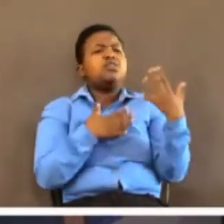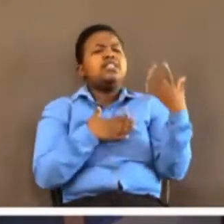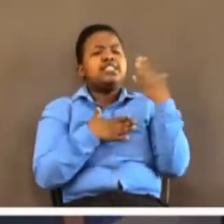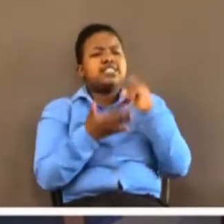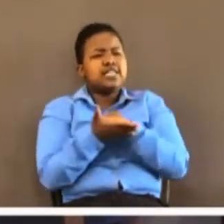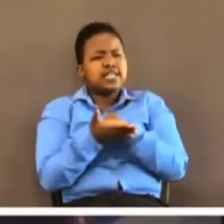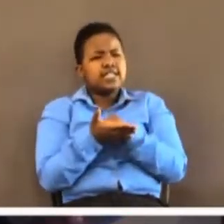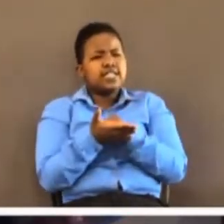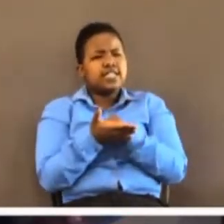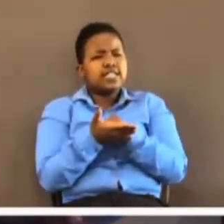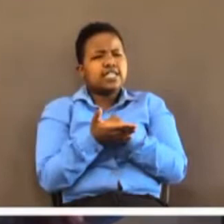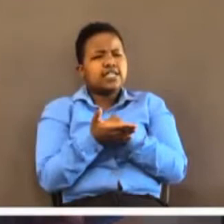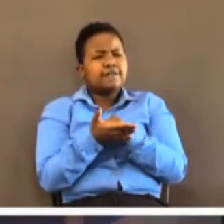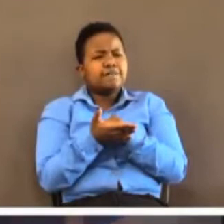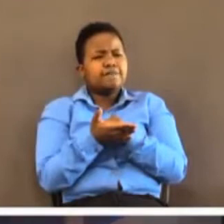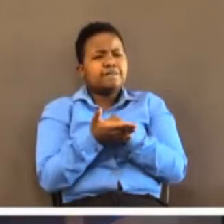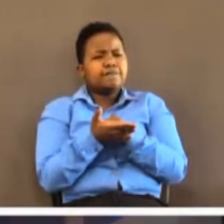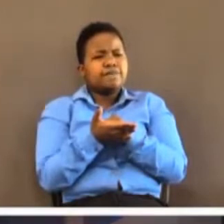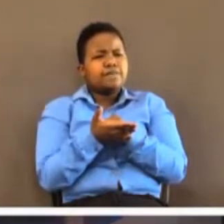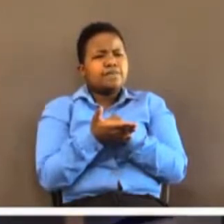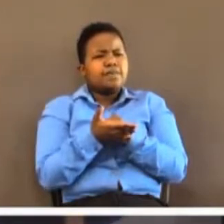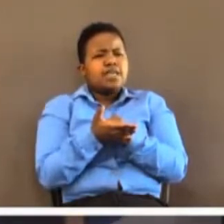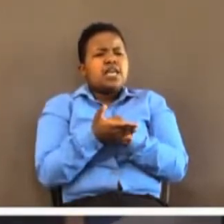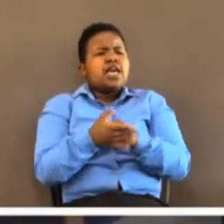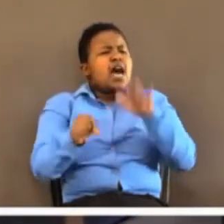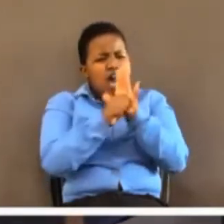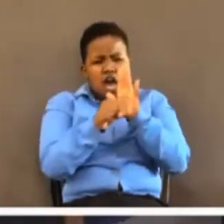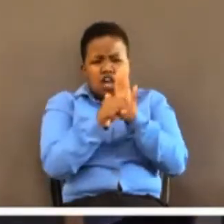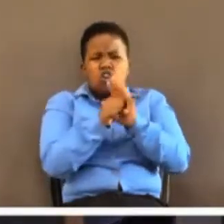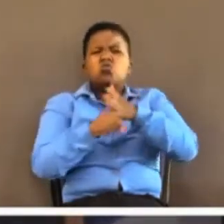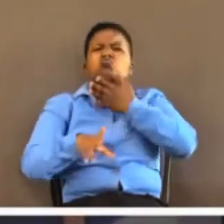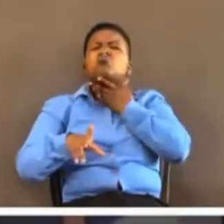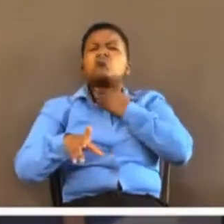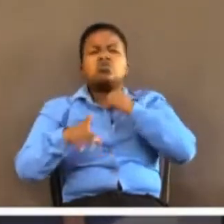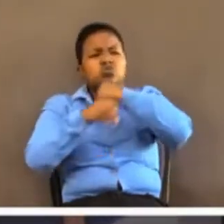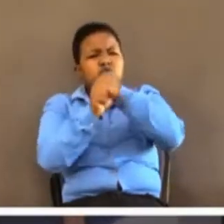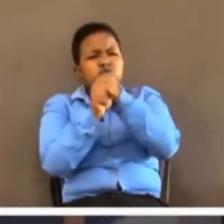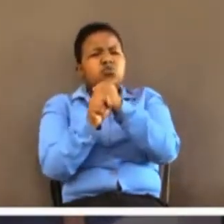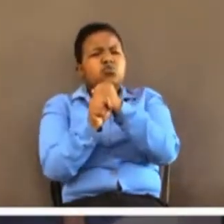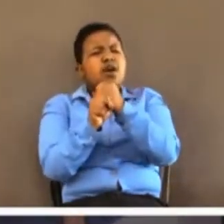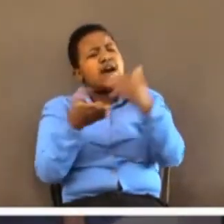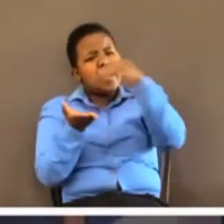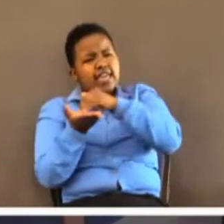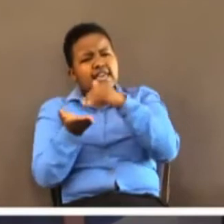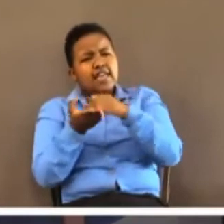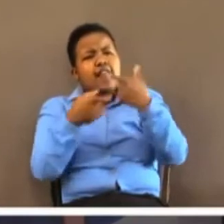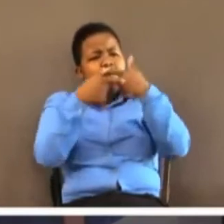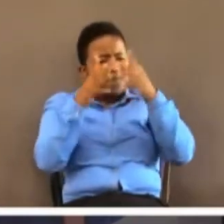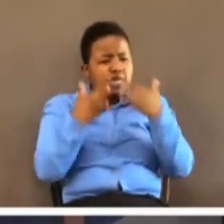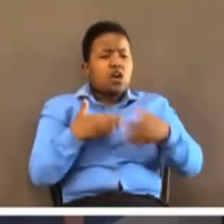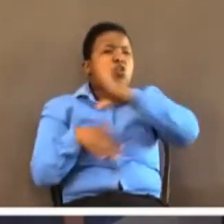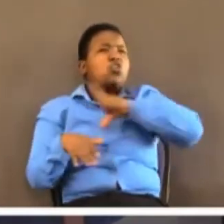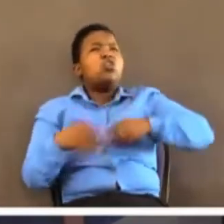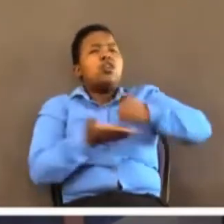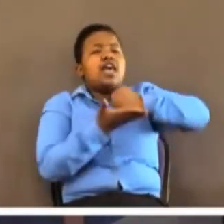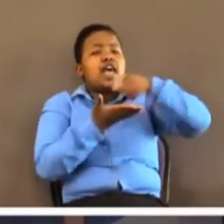that you used to do but you are not able to do now and you so much desire to do them again. May the Lord help you to start again.